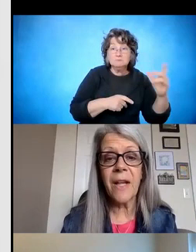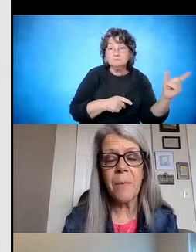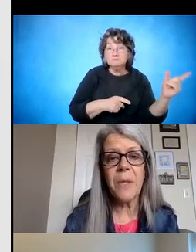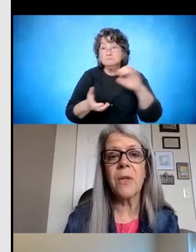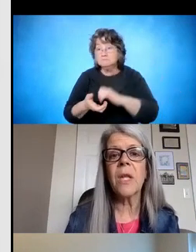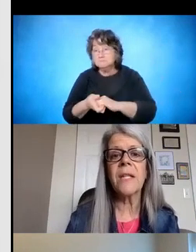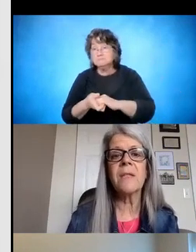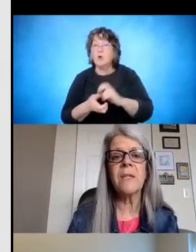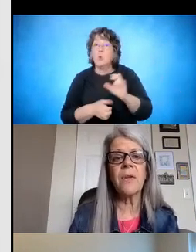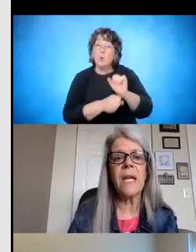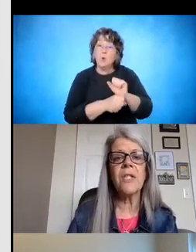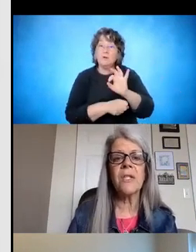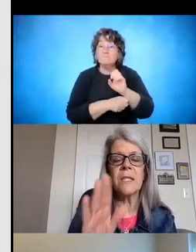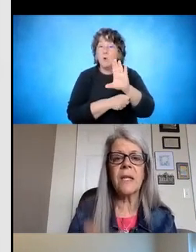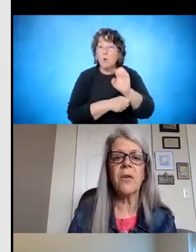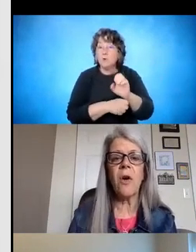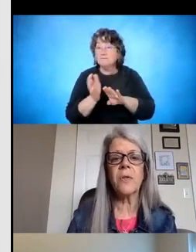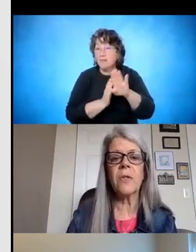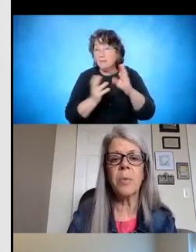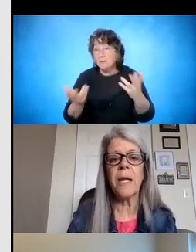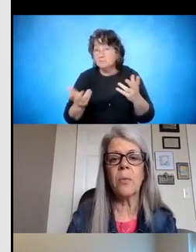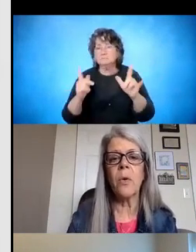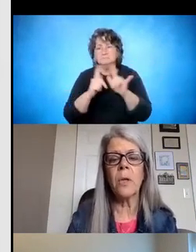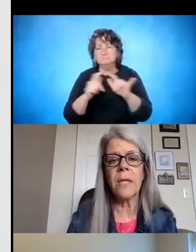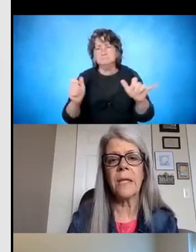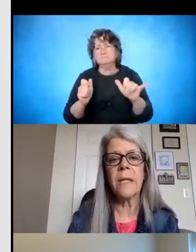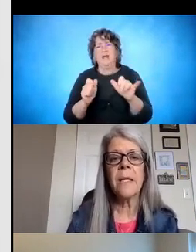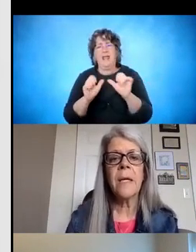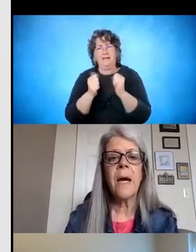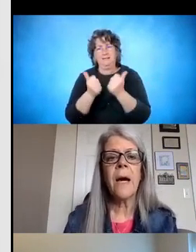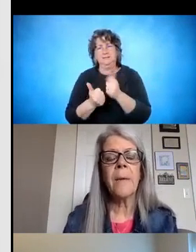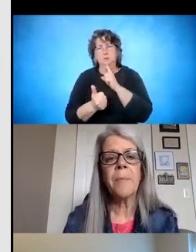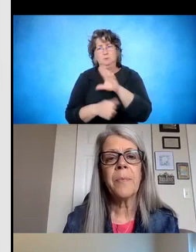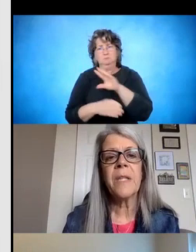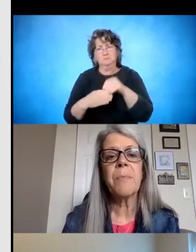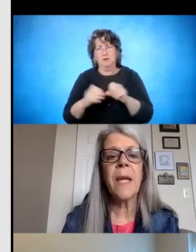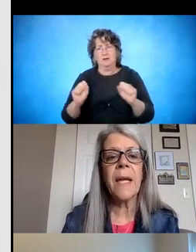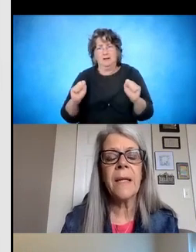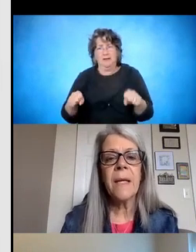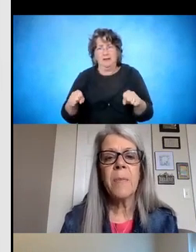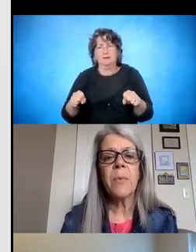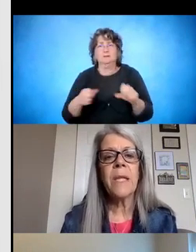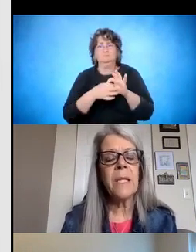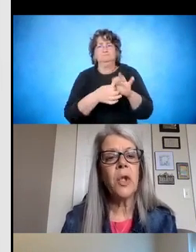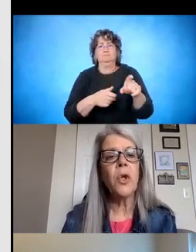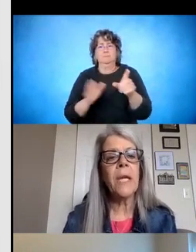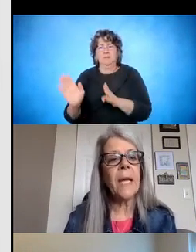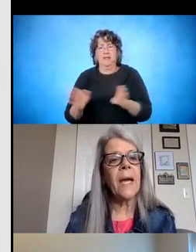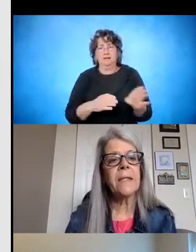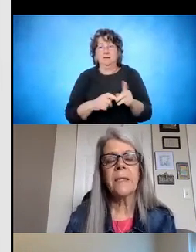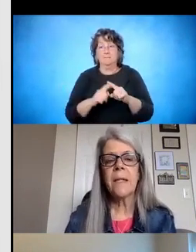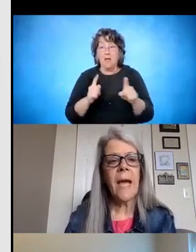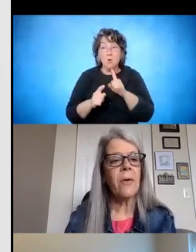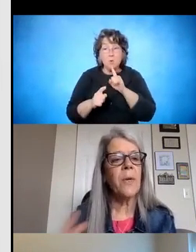development. There are lots of different agencies that could also play a role in this plan, but really looking